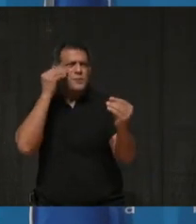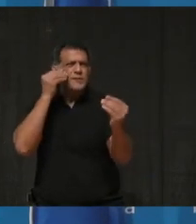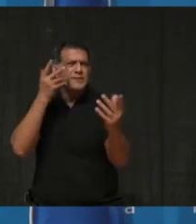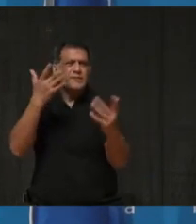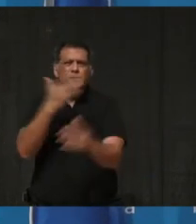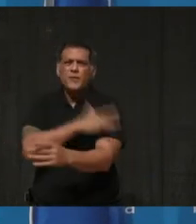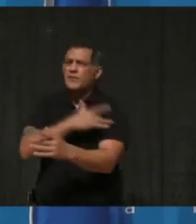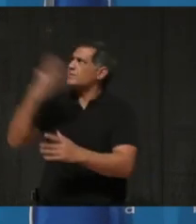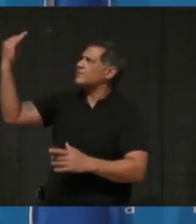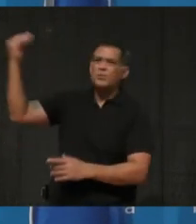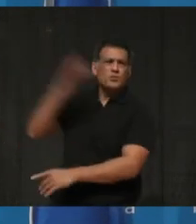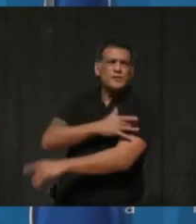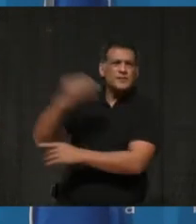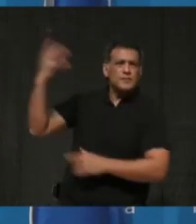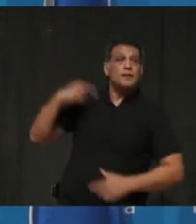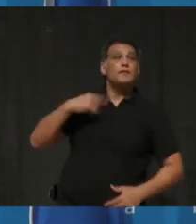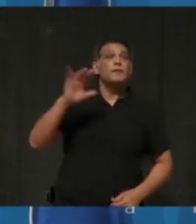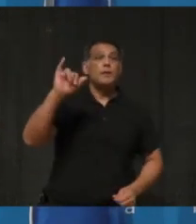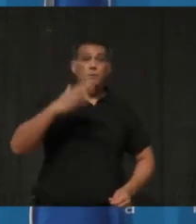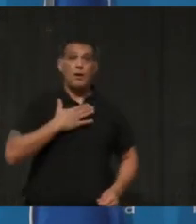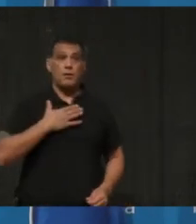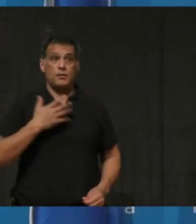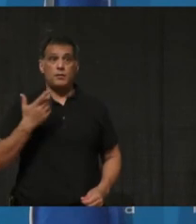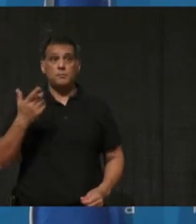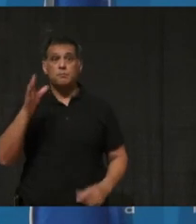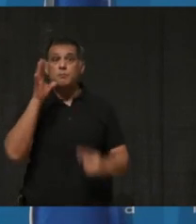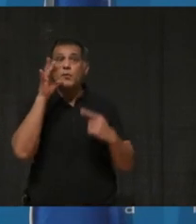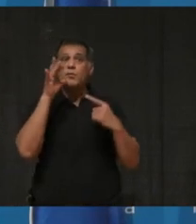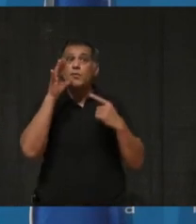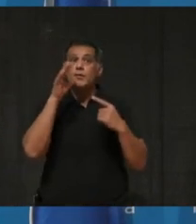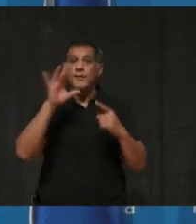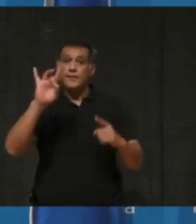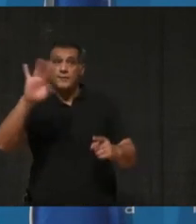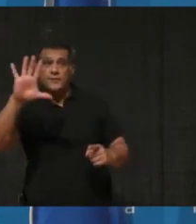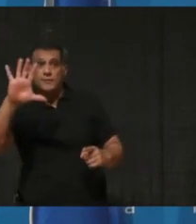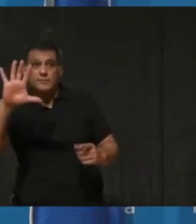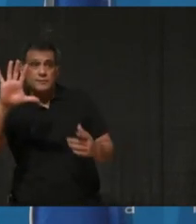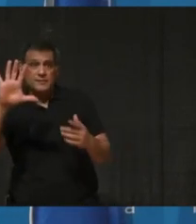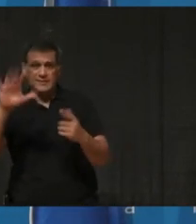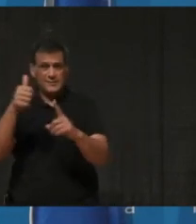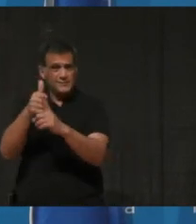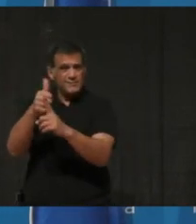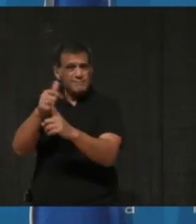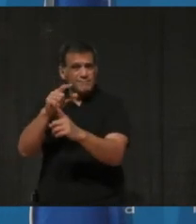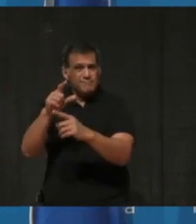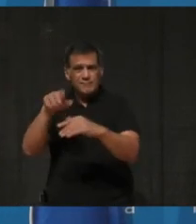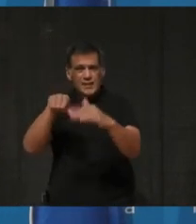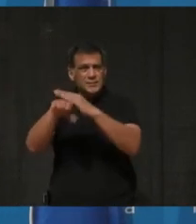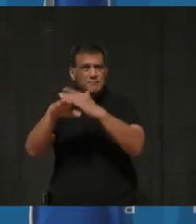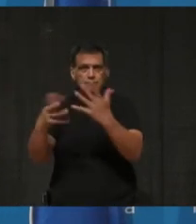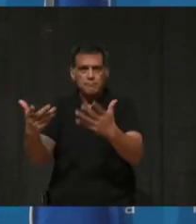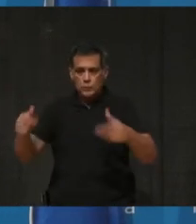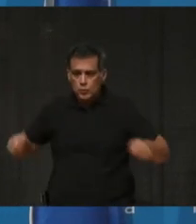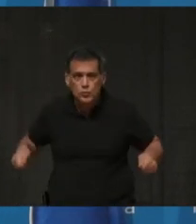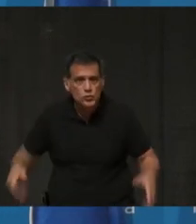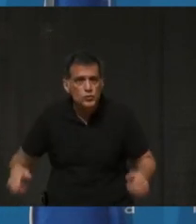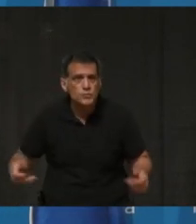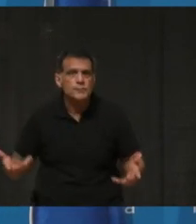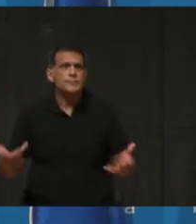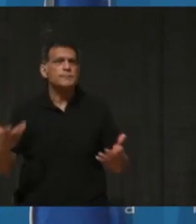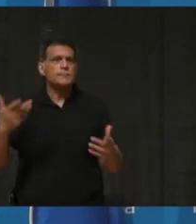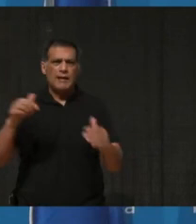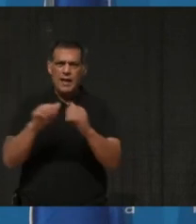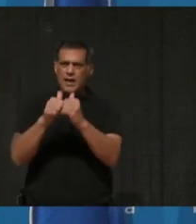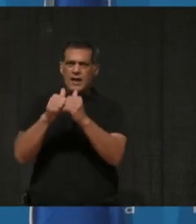My 85-year-old mother, Veronica, with mobility and accessibility issues, is not entirely clear on how,